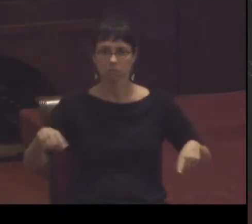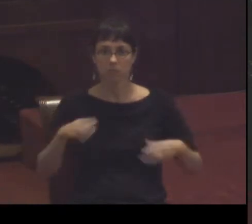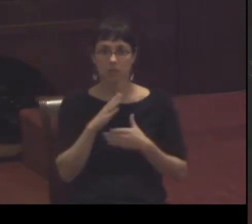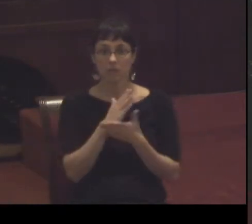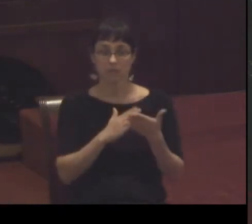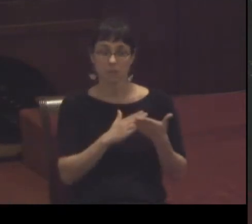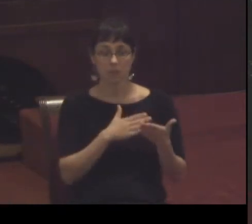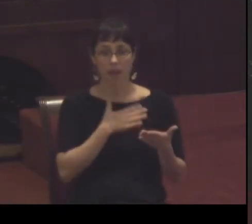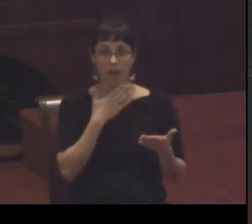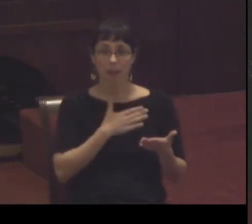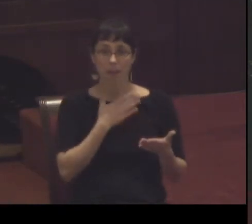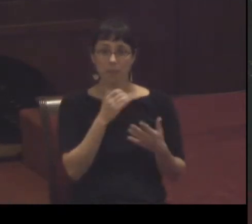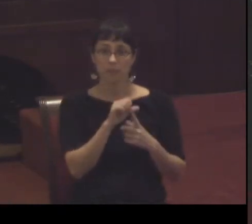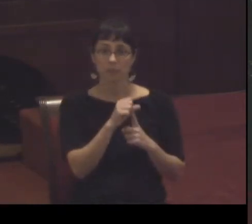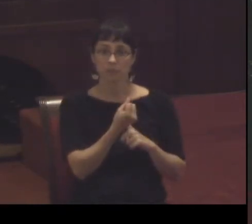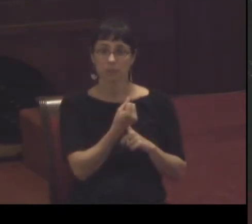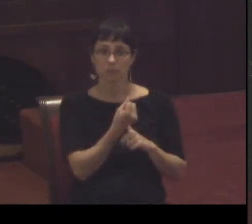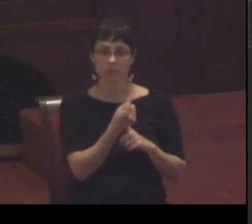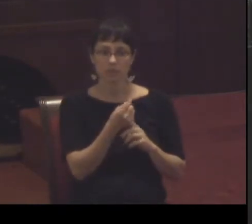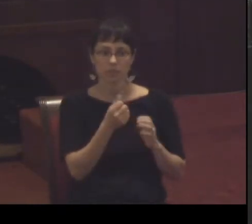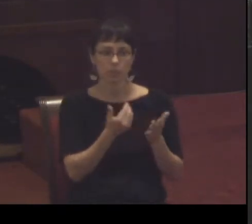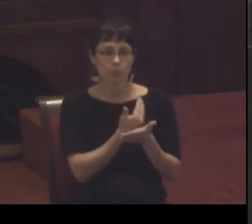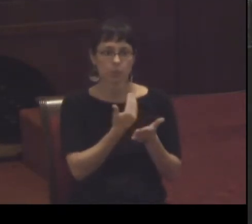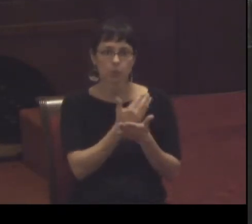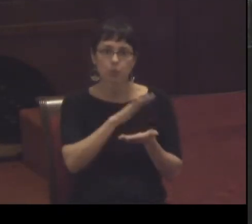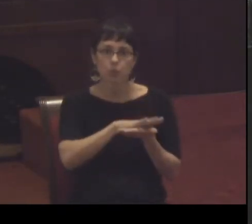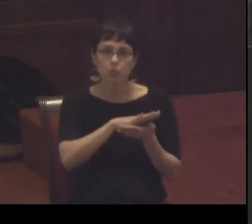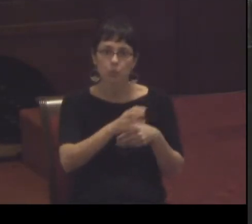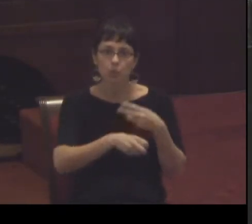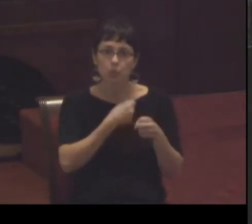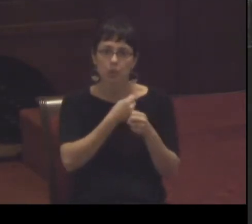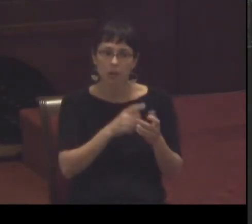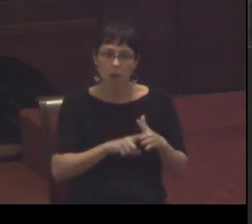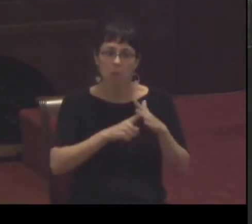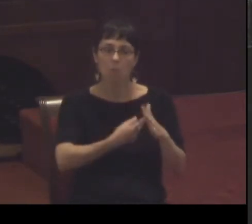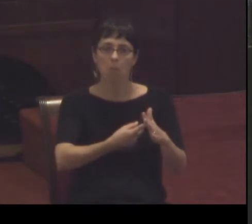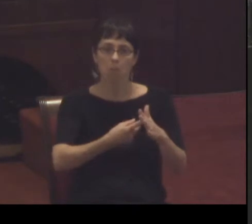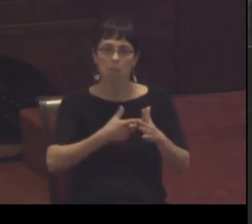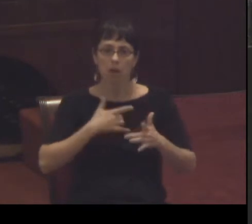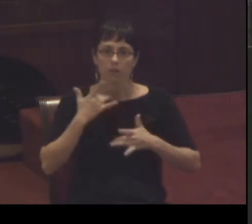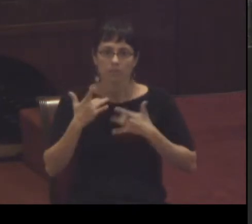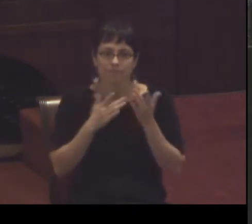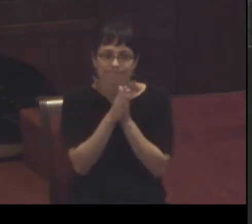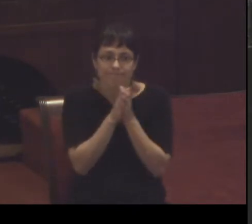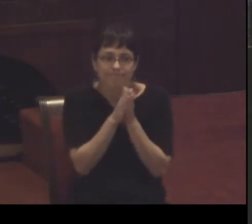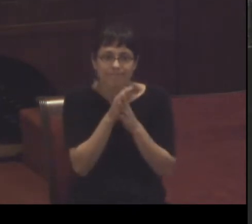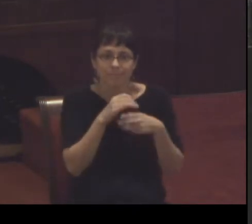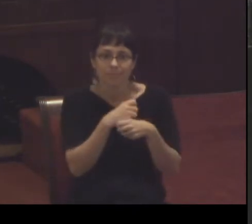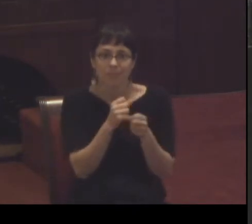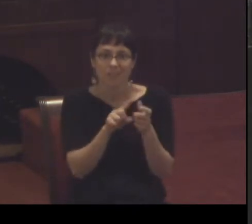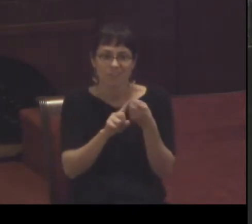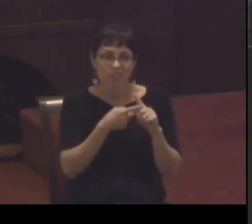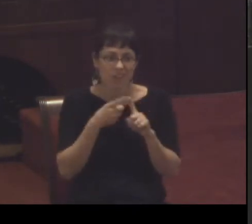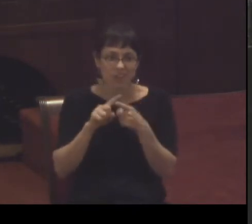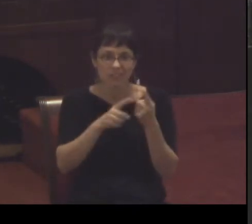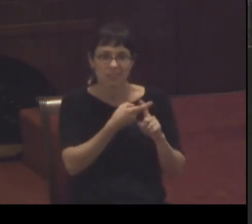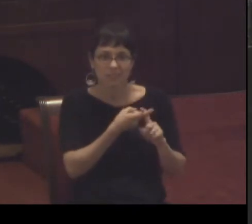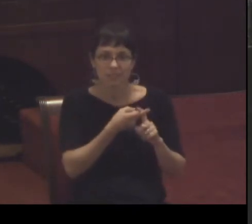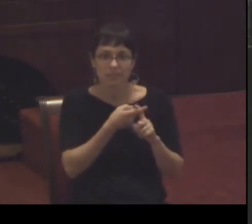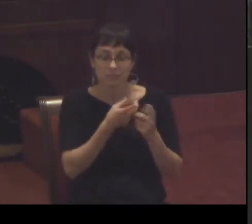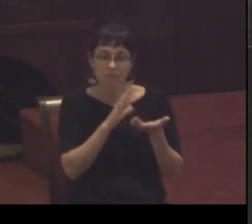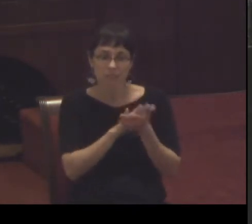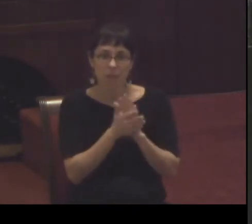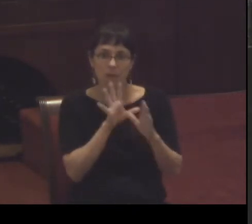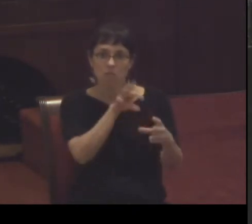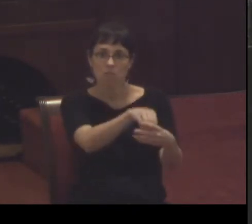as we start a new year we're eager to make friends get involved some of us are confronting